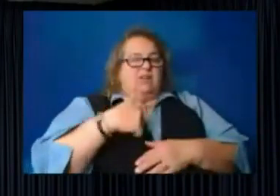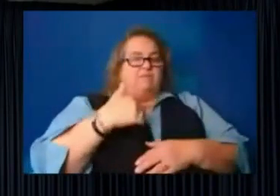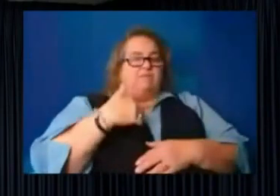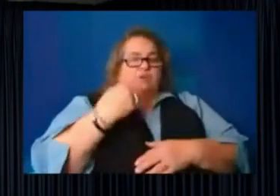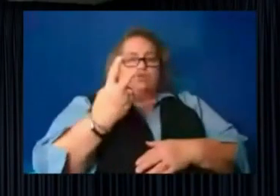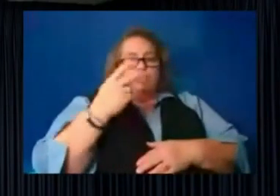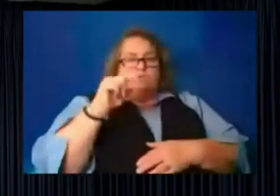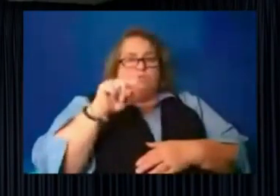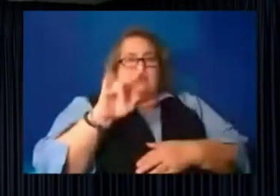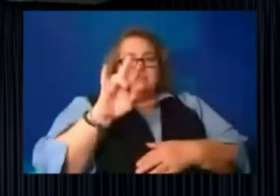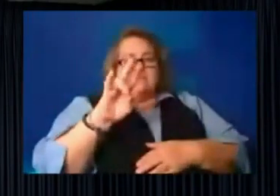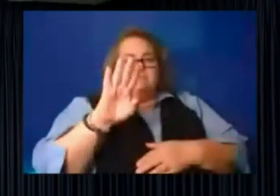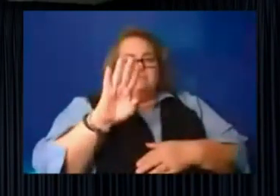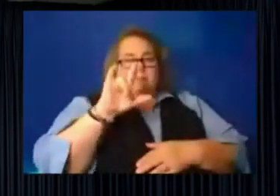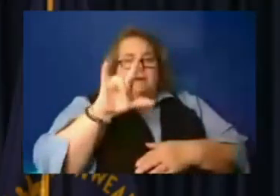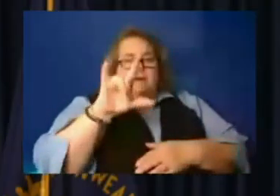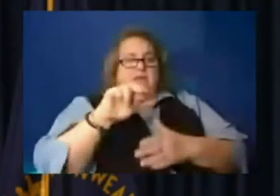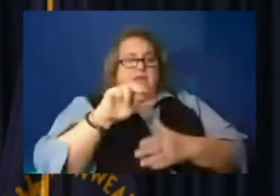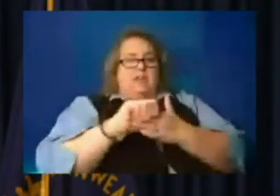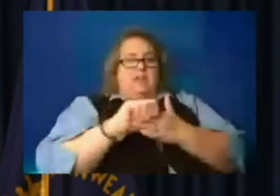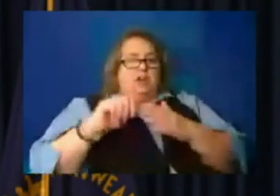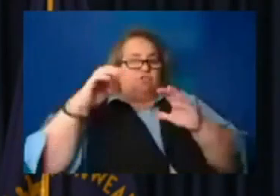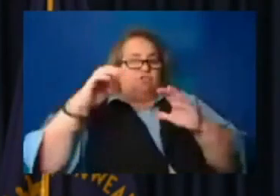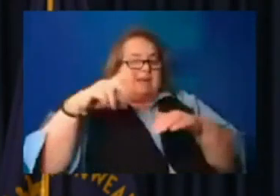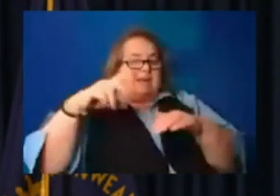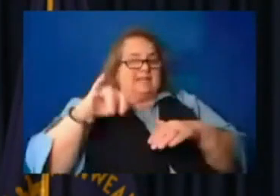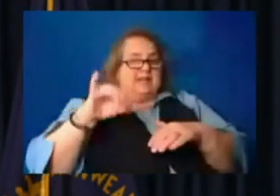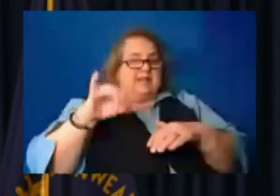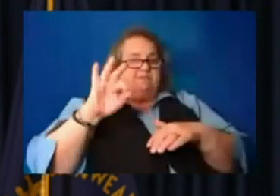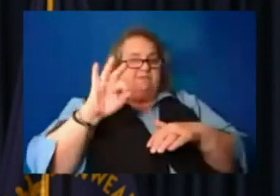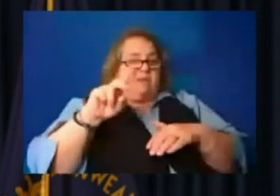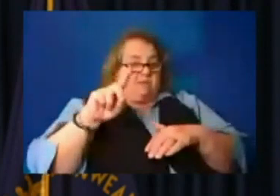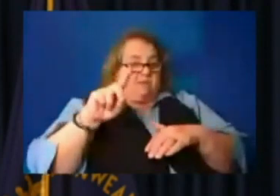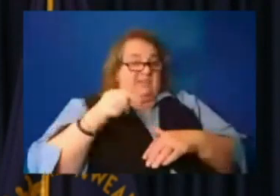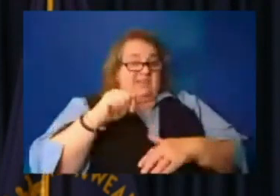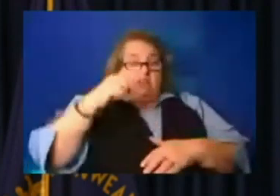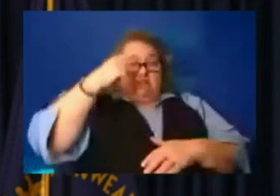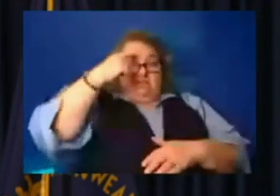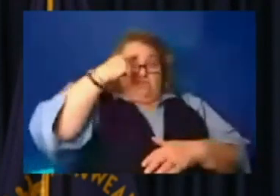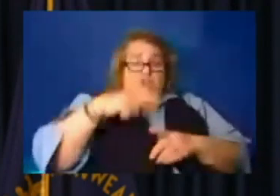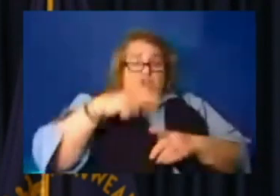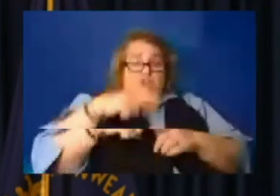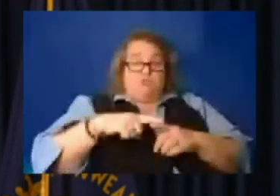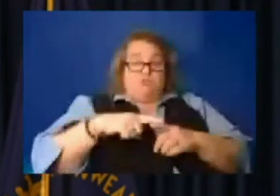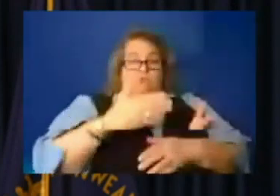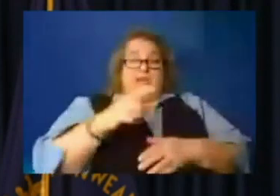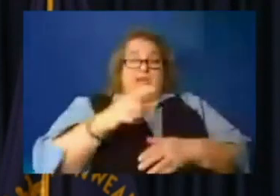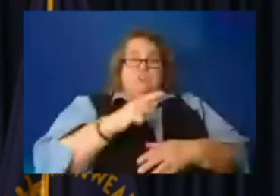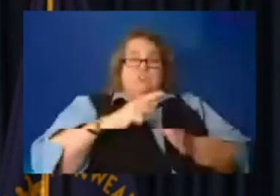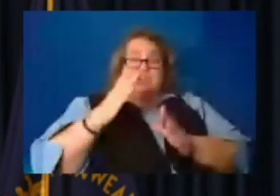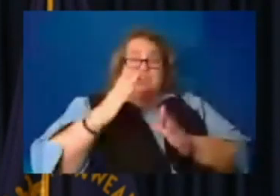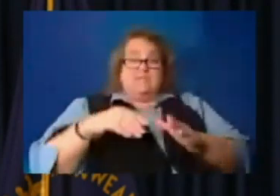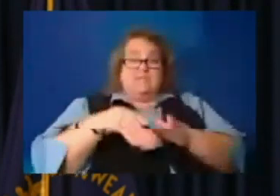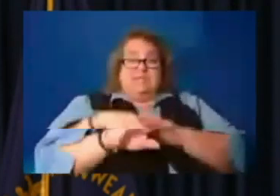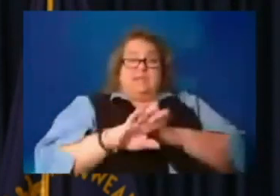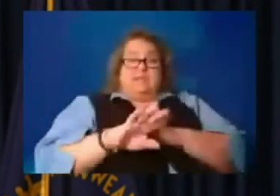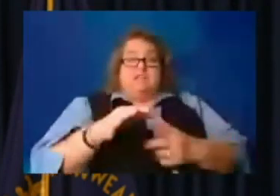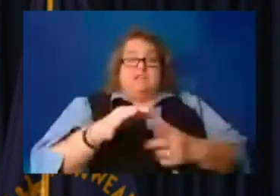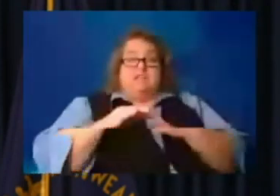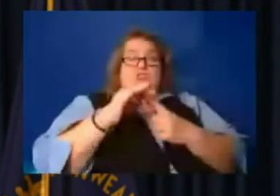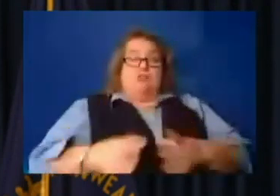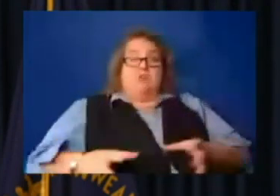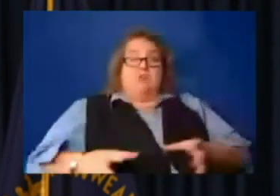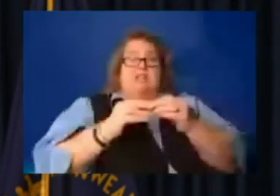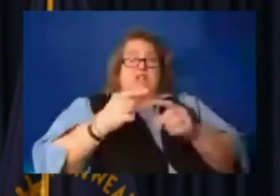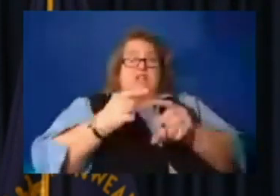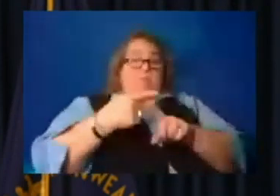fund. Has there been any thought of bringing in the legislature into a special session in the next month, two months for the sole purpose of having